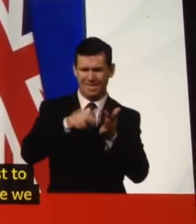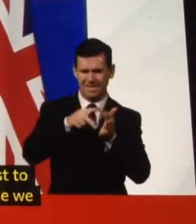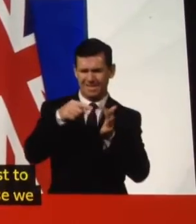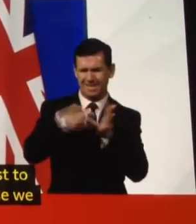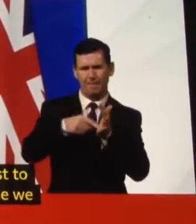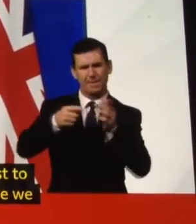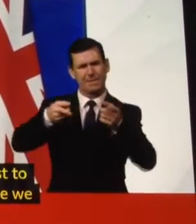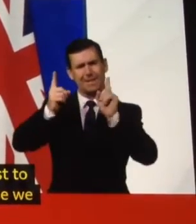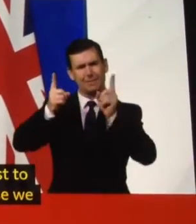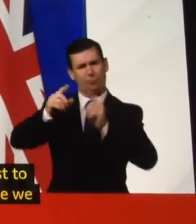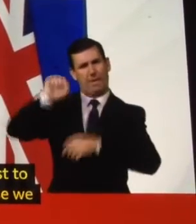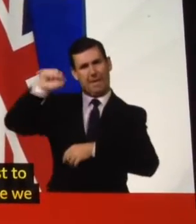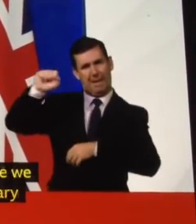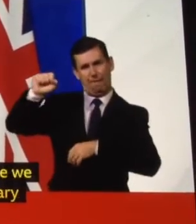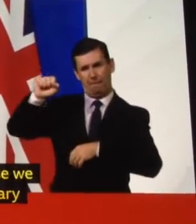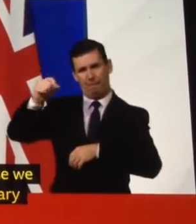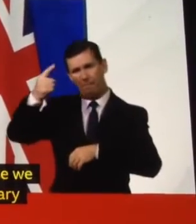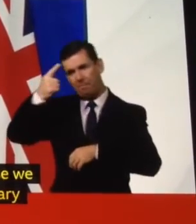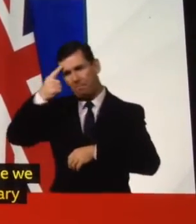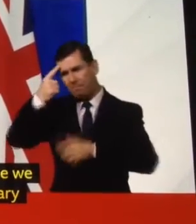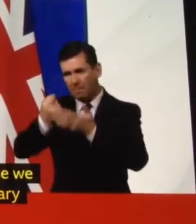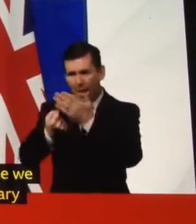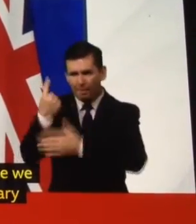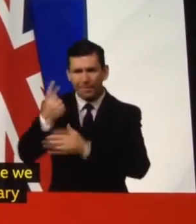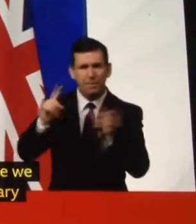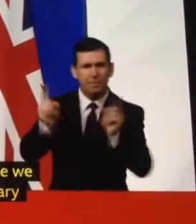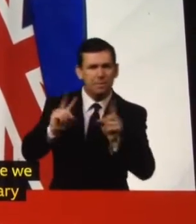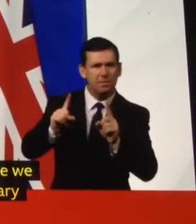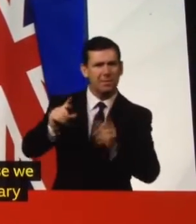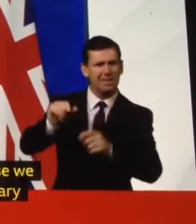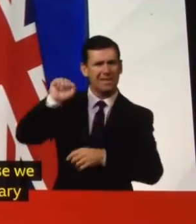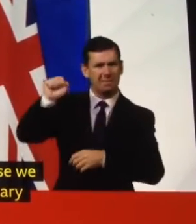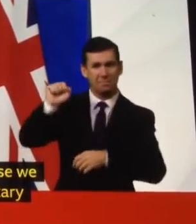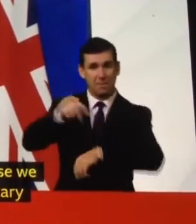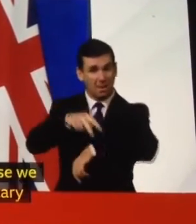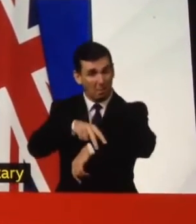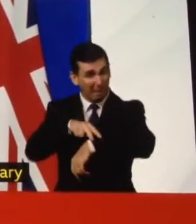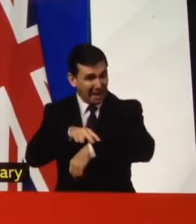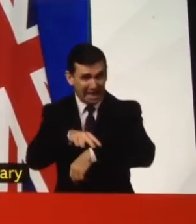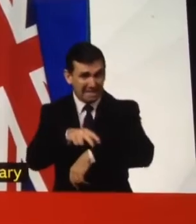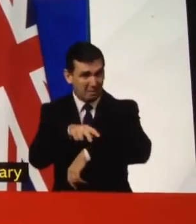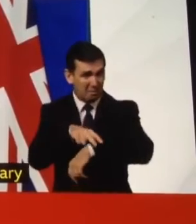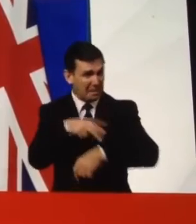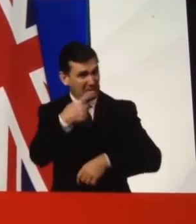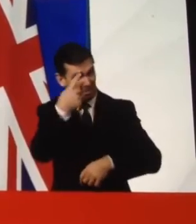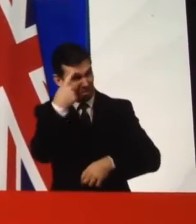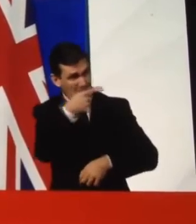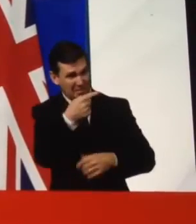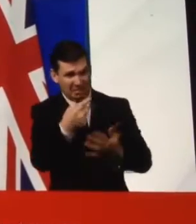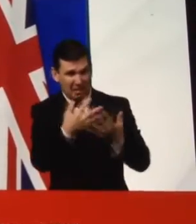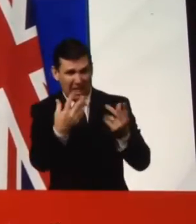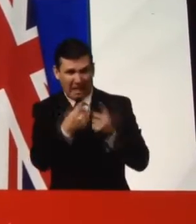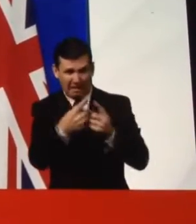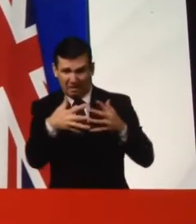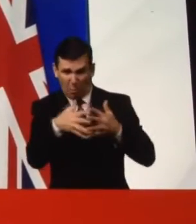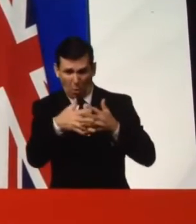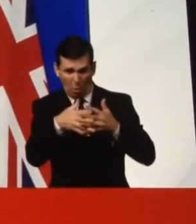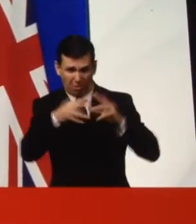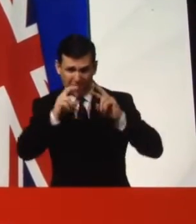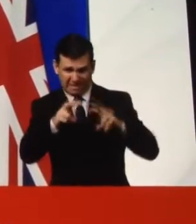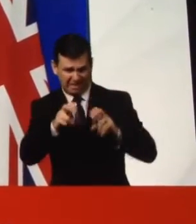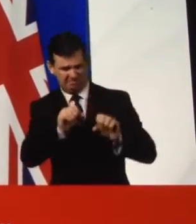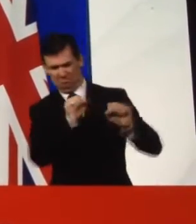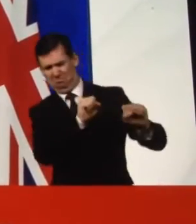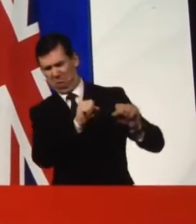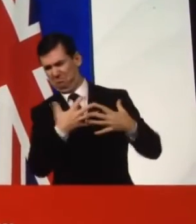he believes has happened. And indeed, if the police think there's anything to follow up, I'm sure that